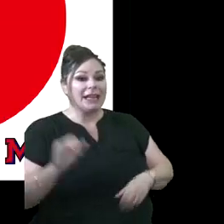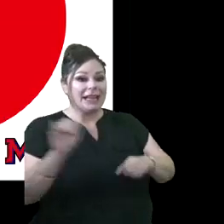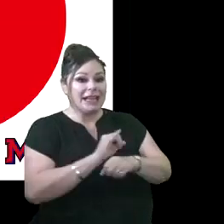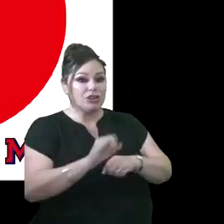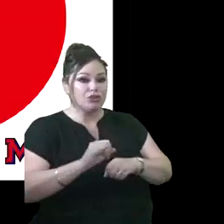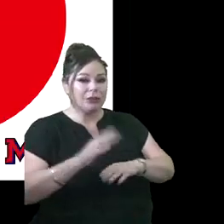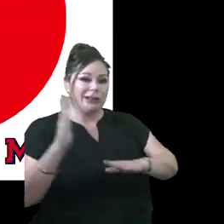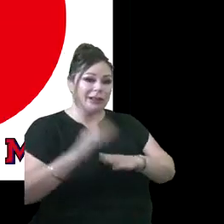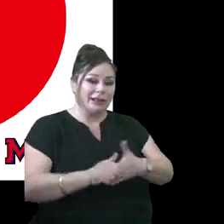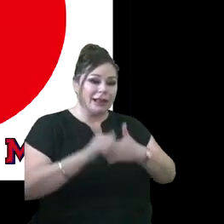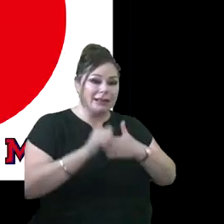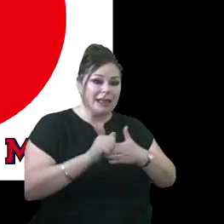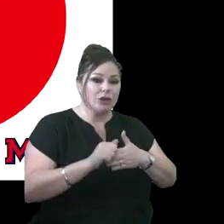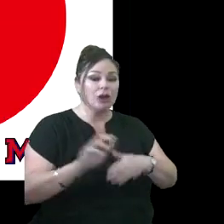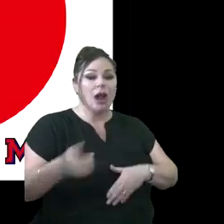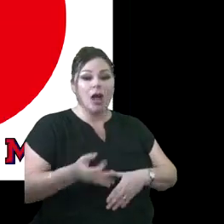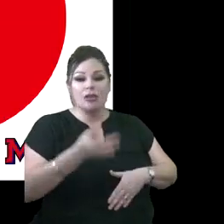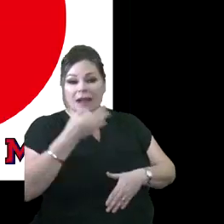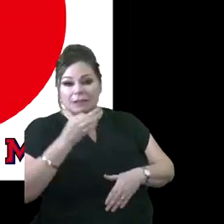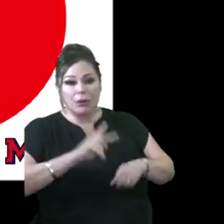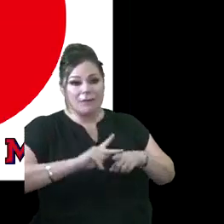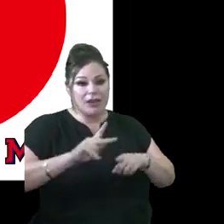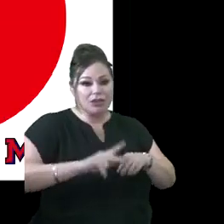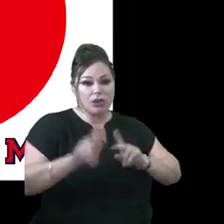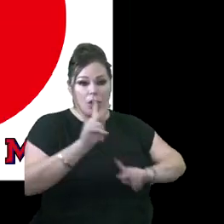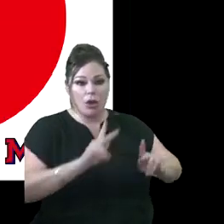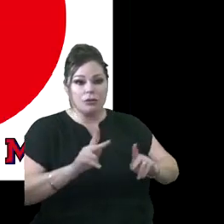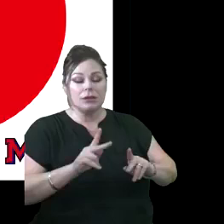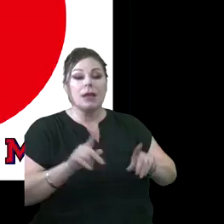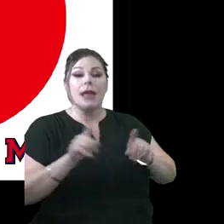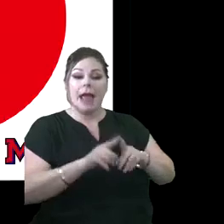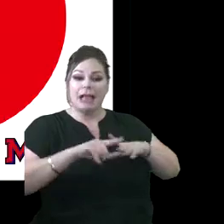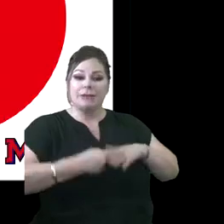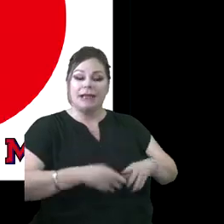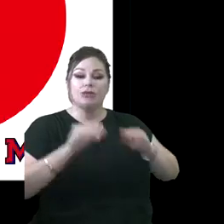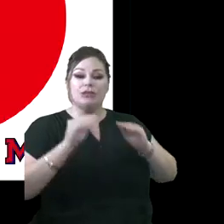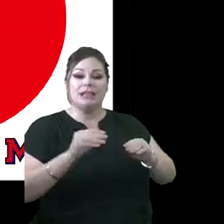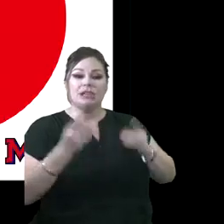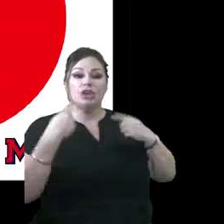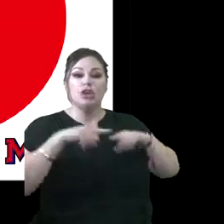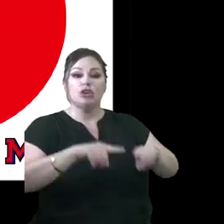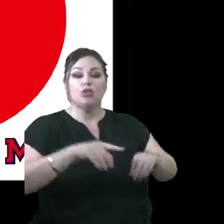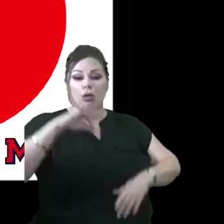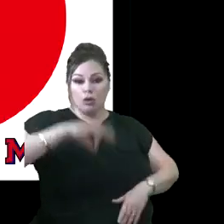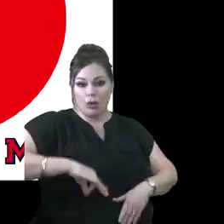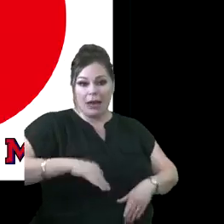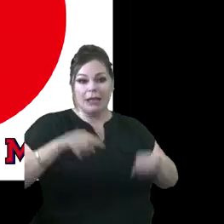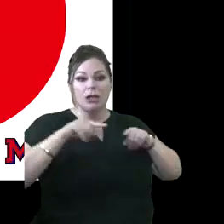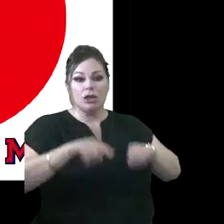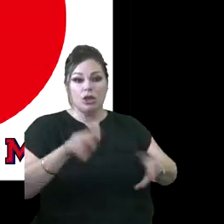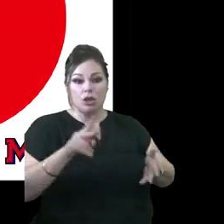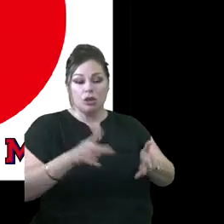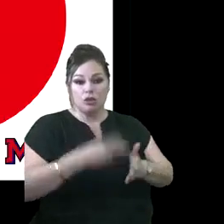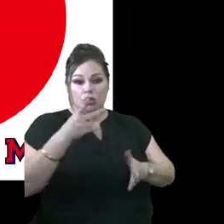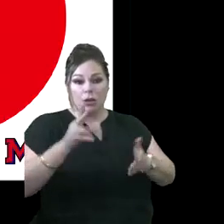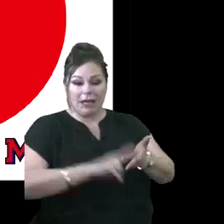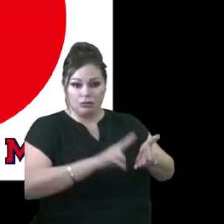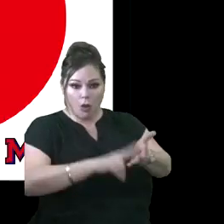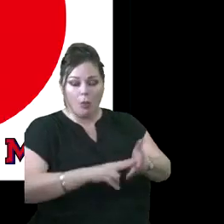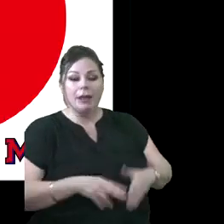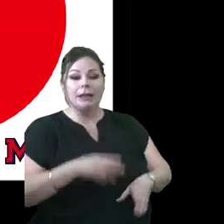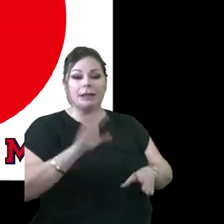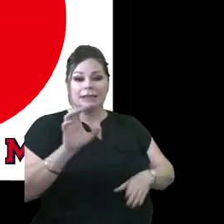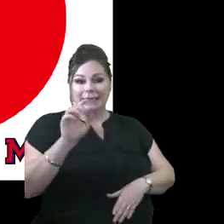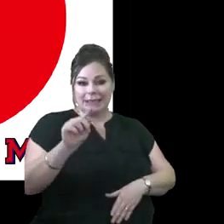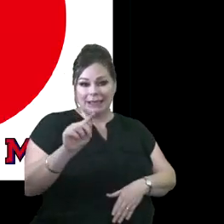other experts and professionals as we begin to teach dual credit, dual enrollment, career technology courses. And